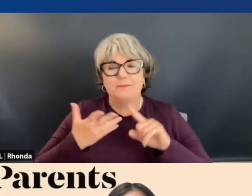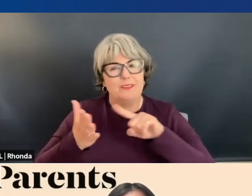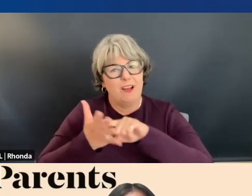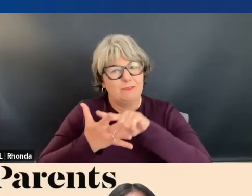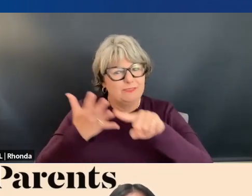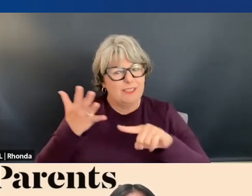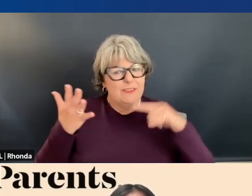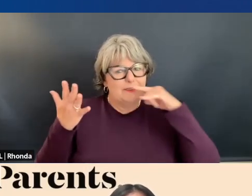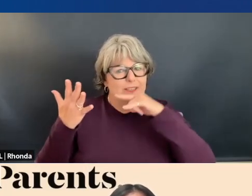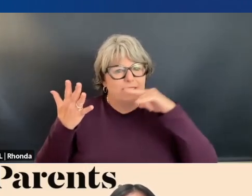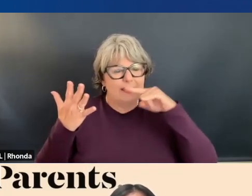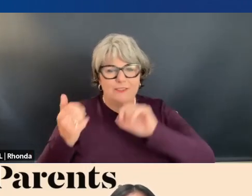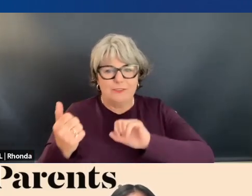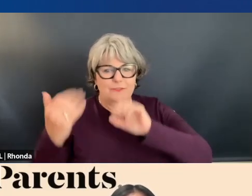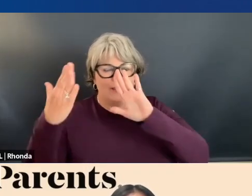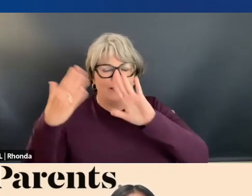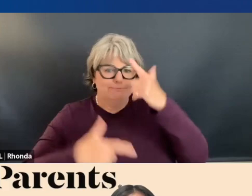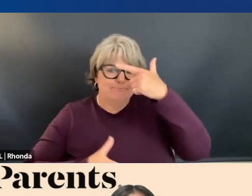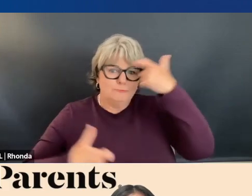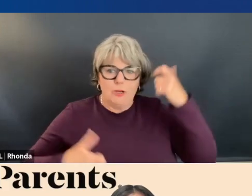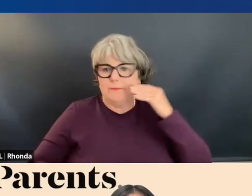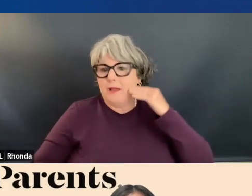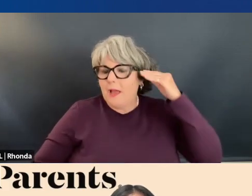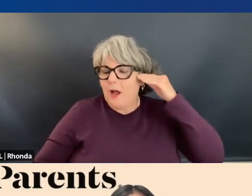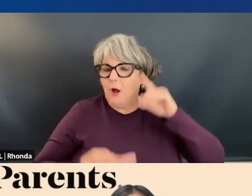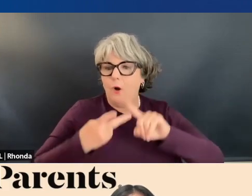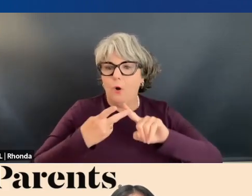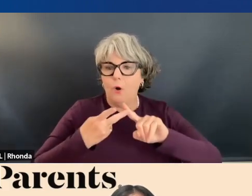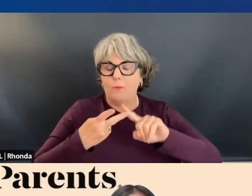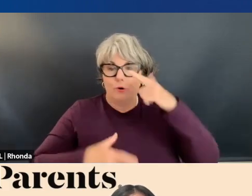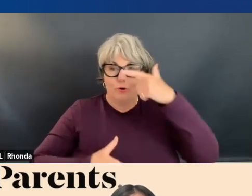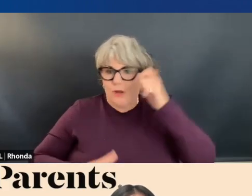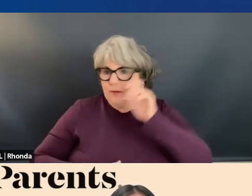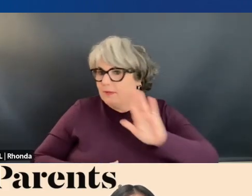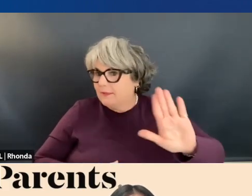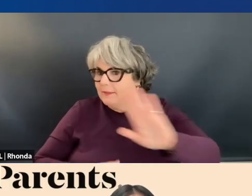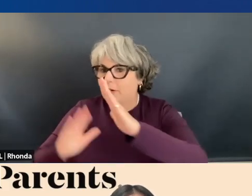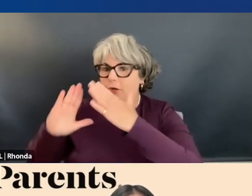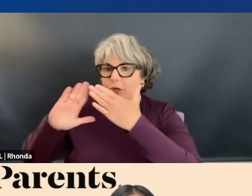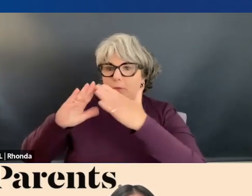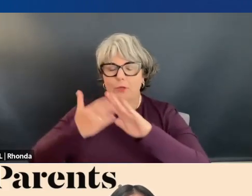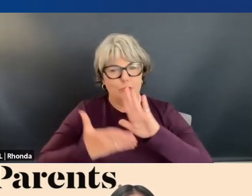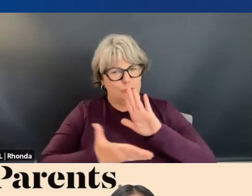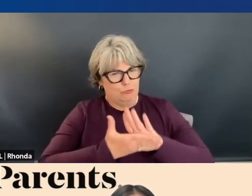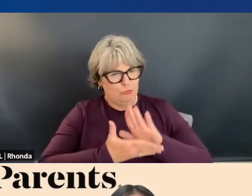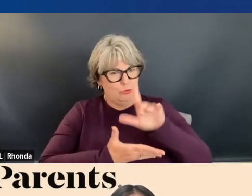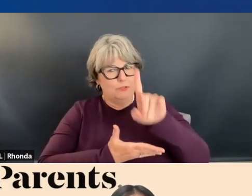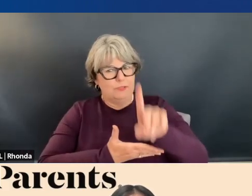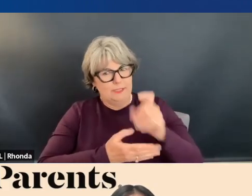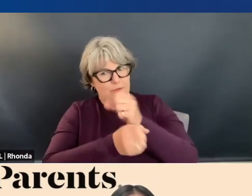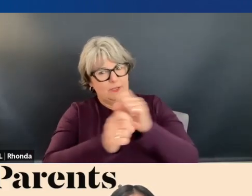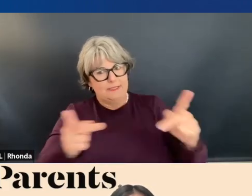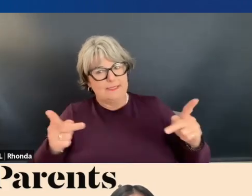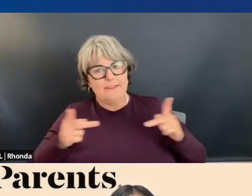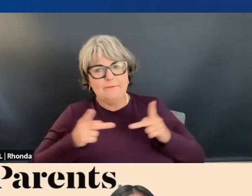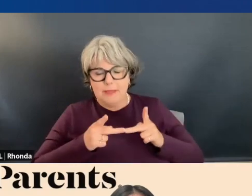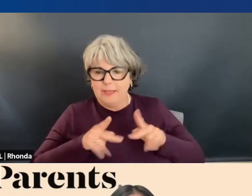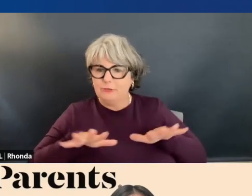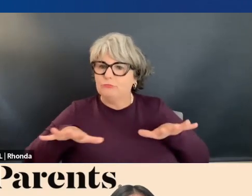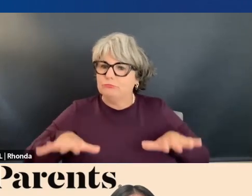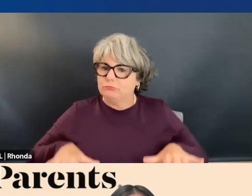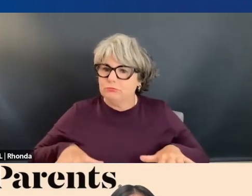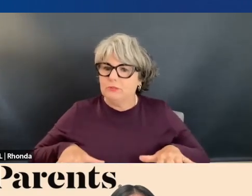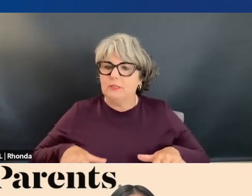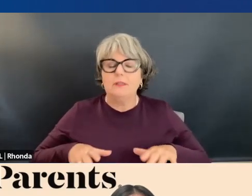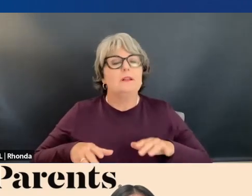of other kids are facing trauma at home or in their communities, and school needs to be that safe place for them. And